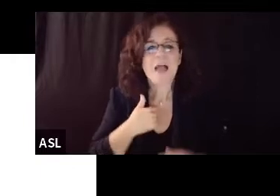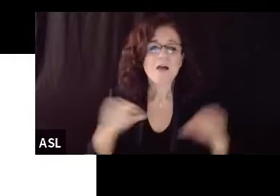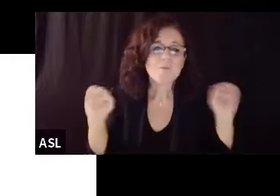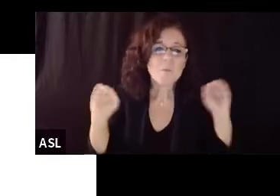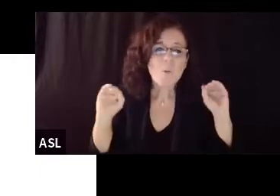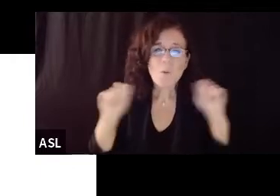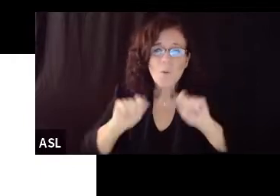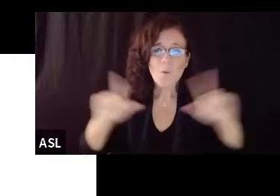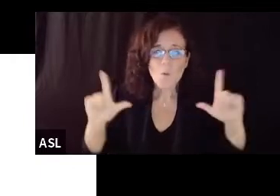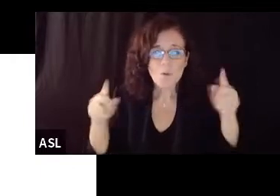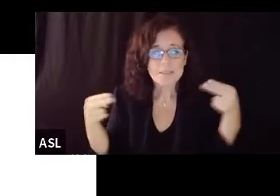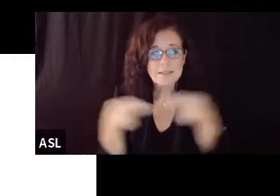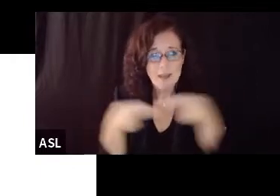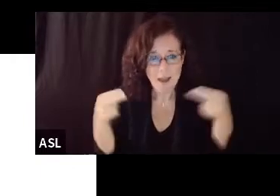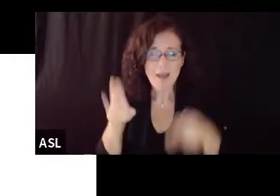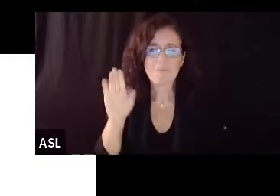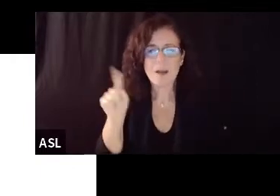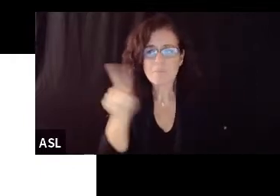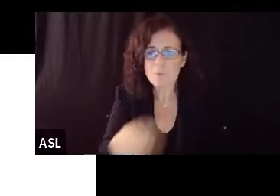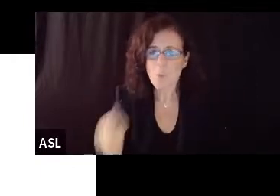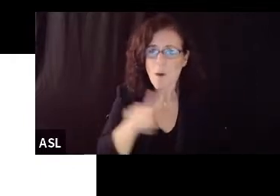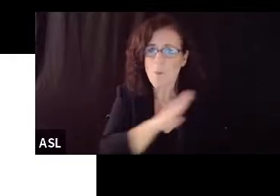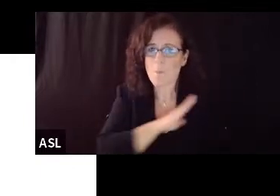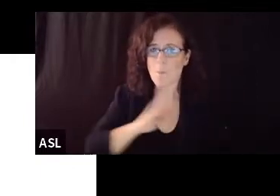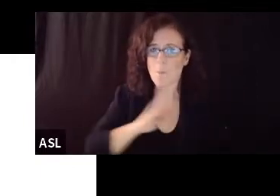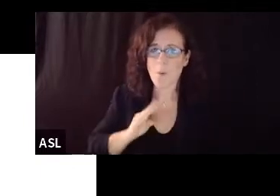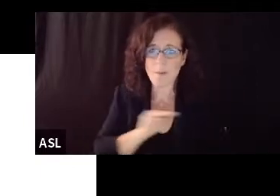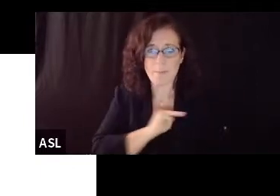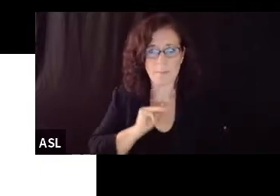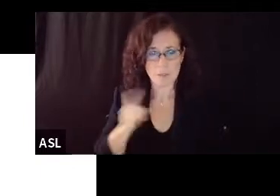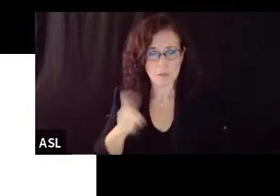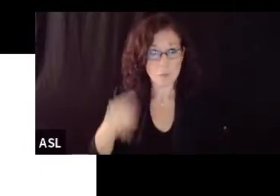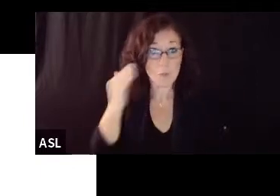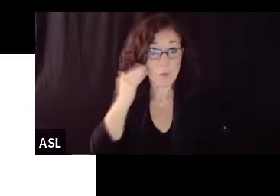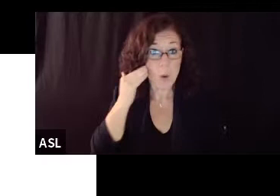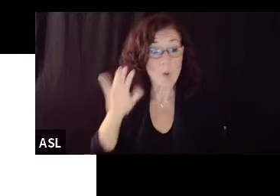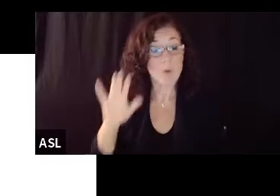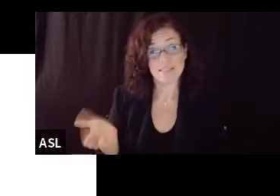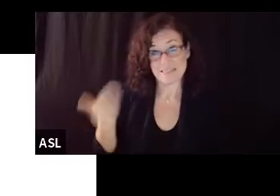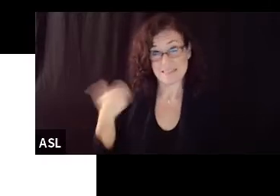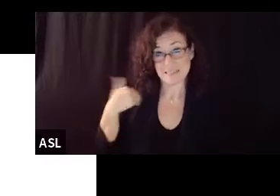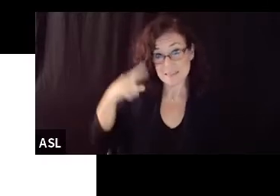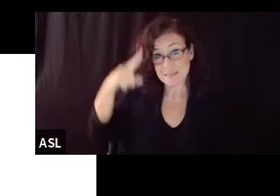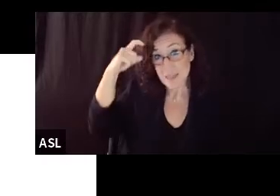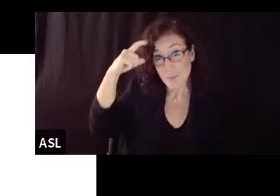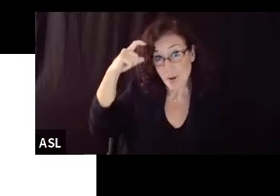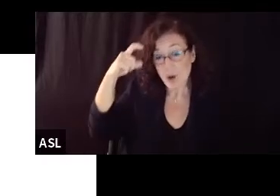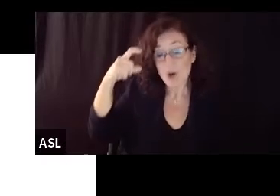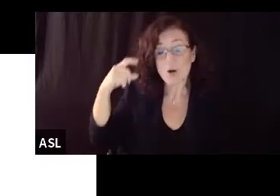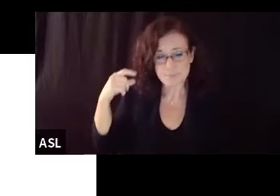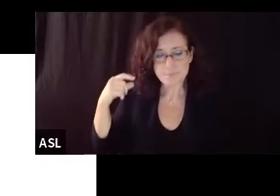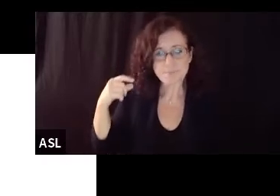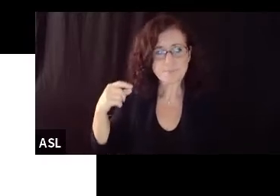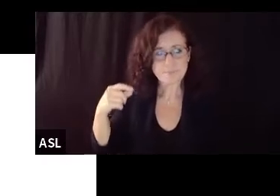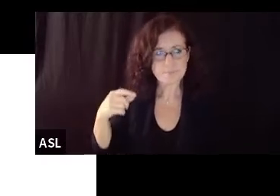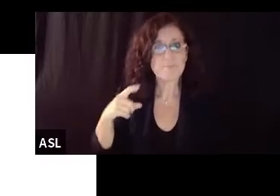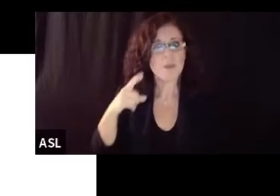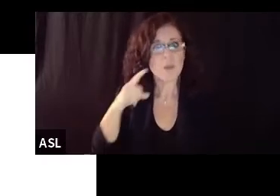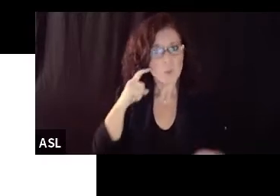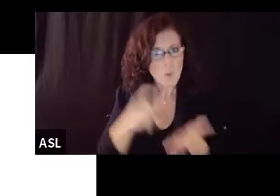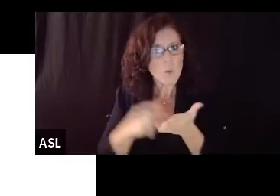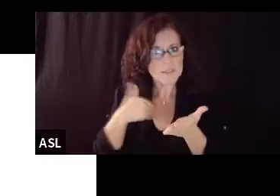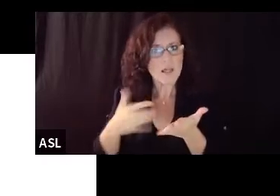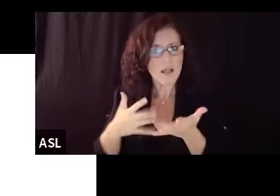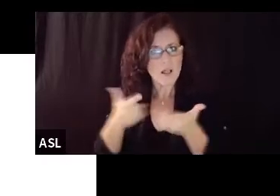well aware board members are well aware that uh earlier in the epidemic during the summer surge we had a disproportionate impact in our north county area